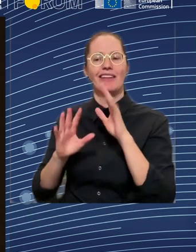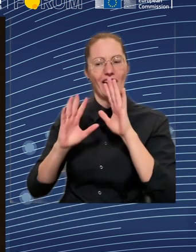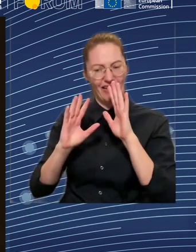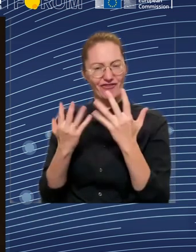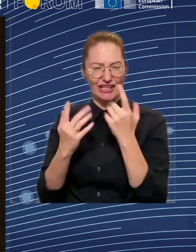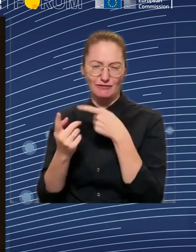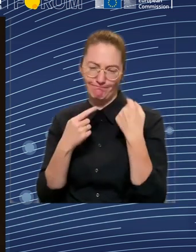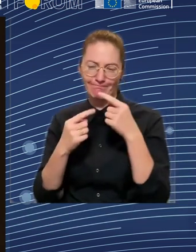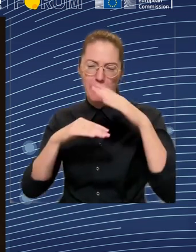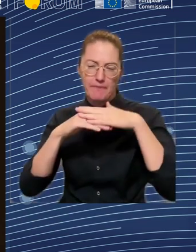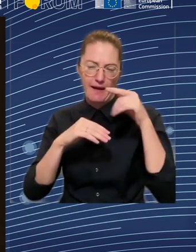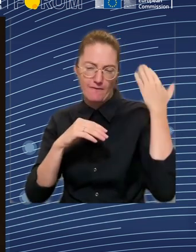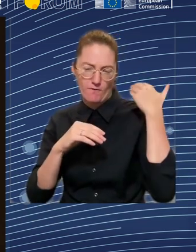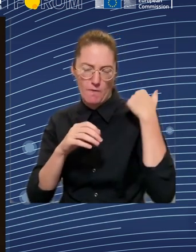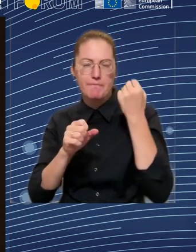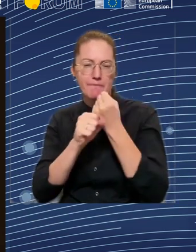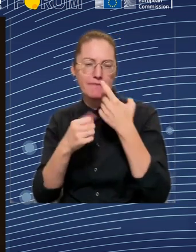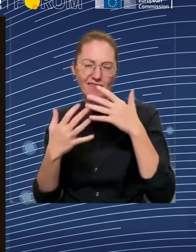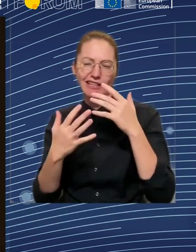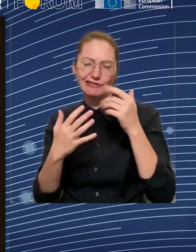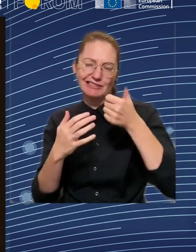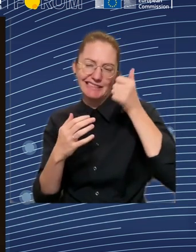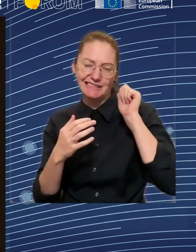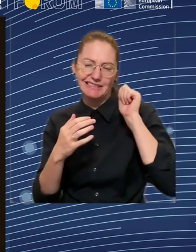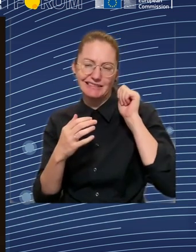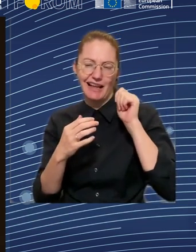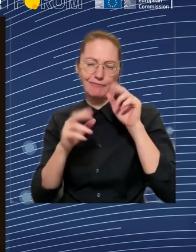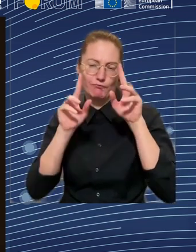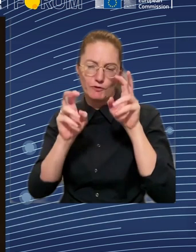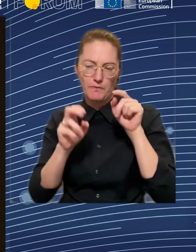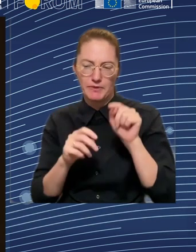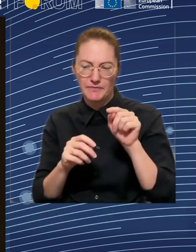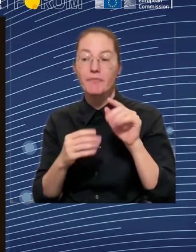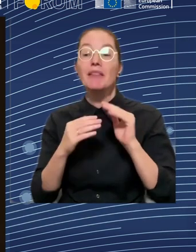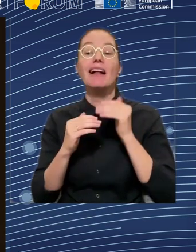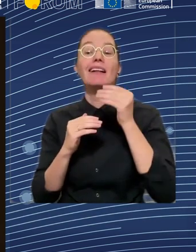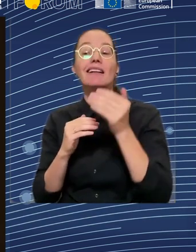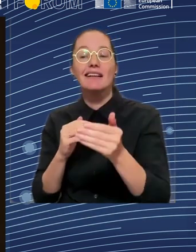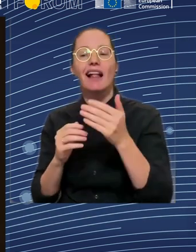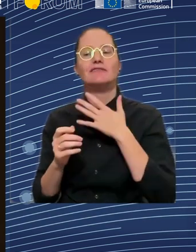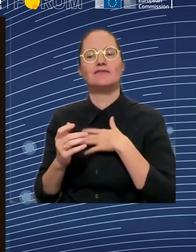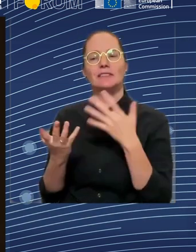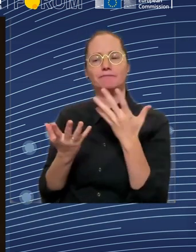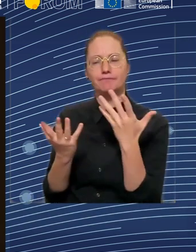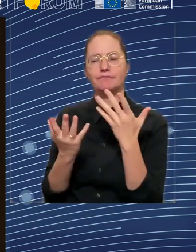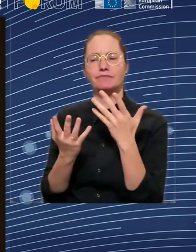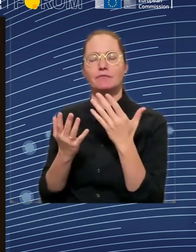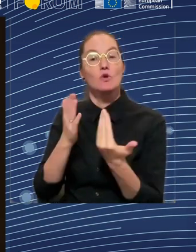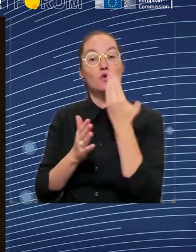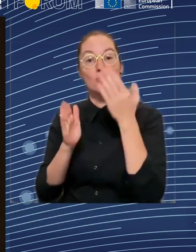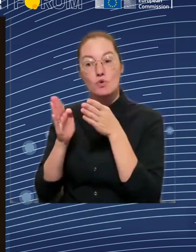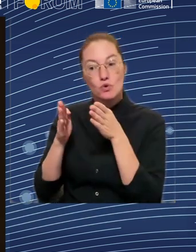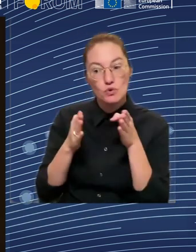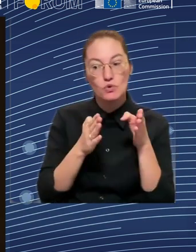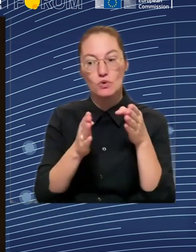term social protection. So my question is for the panelists, how included in social policies these realities,